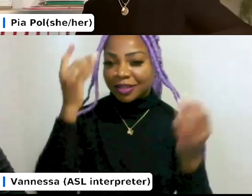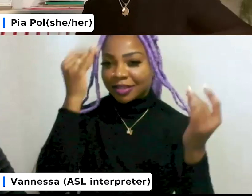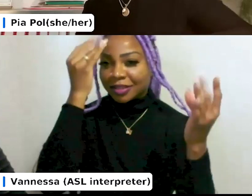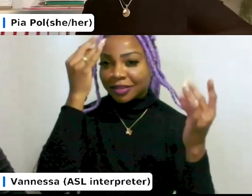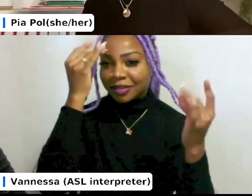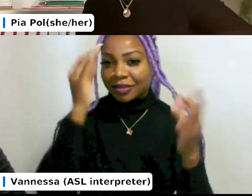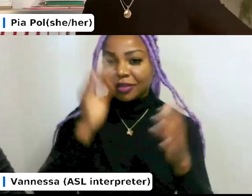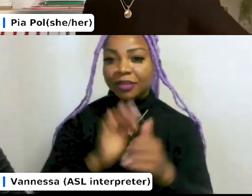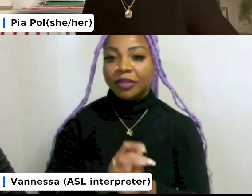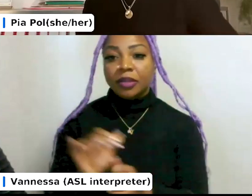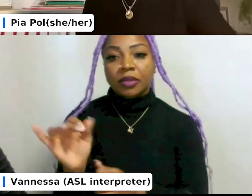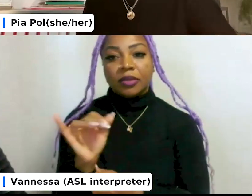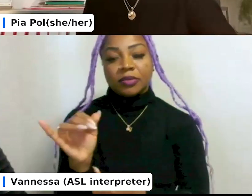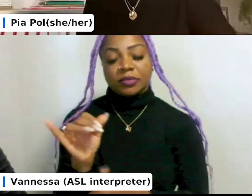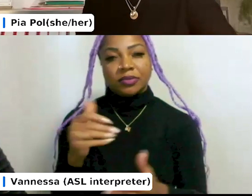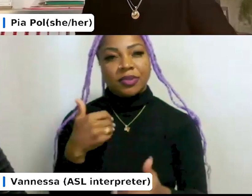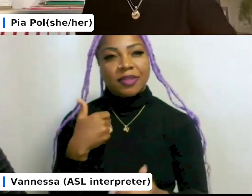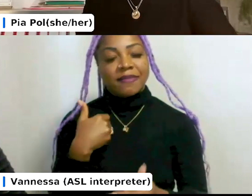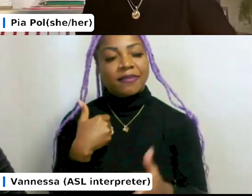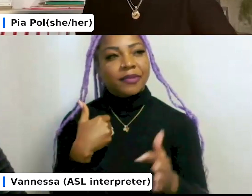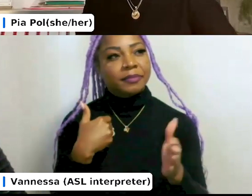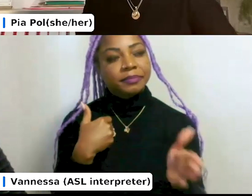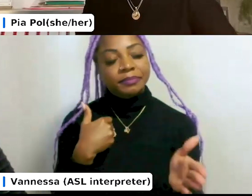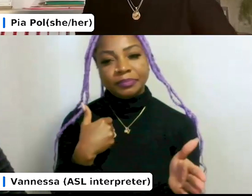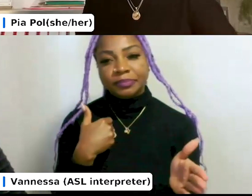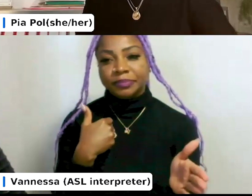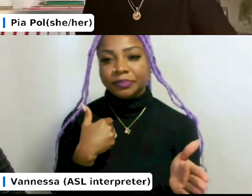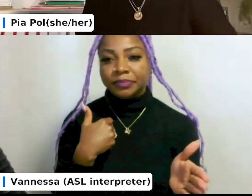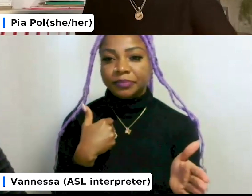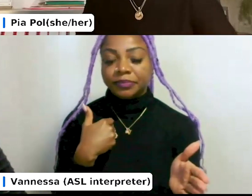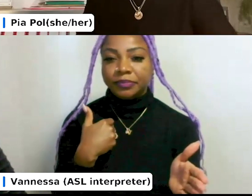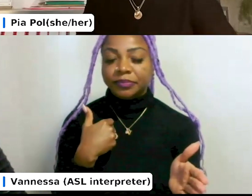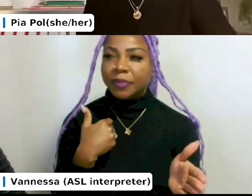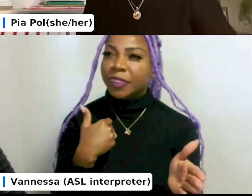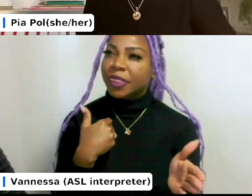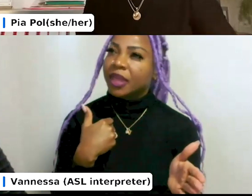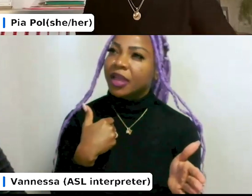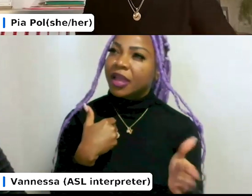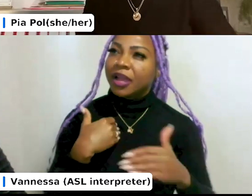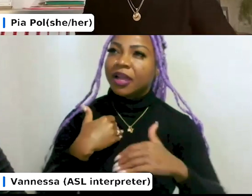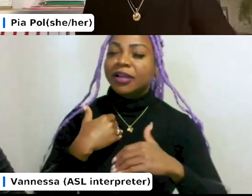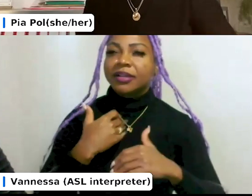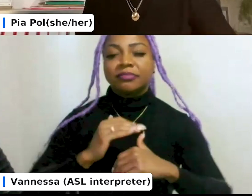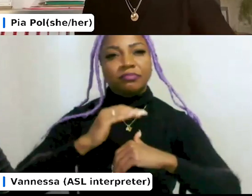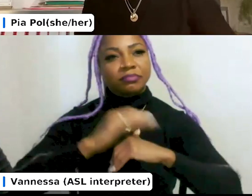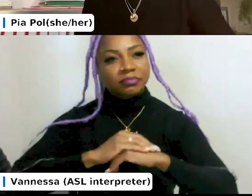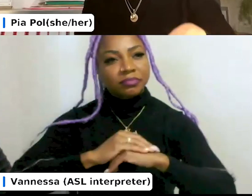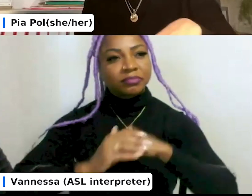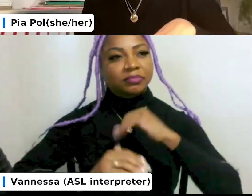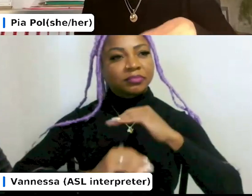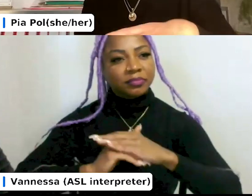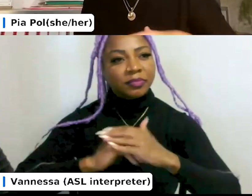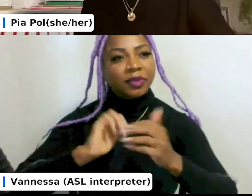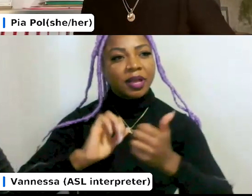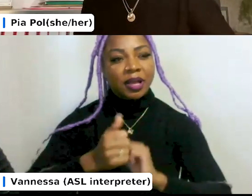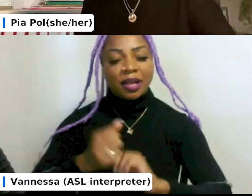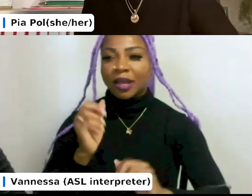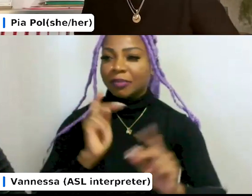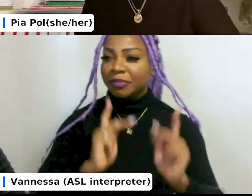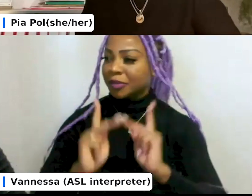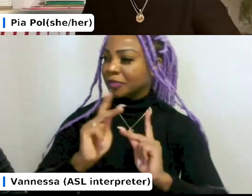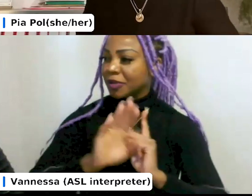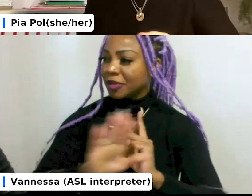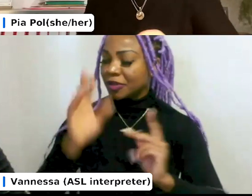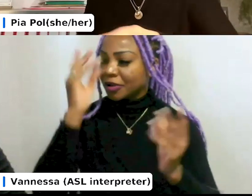also is that there's such a, um, there's such a, an overlap between the way people think about it. And then we